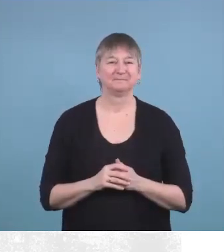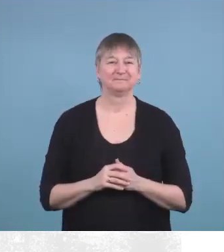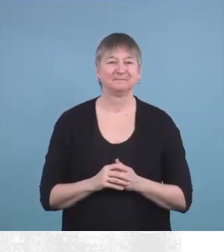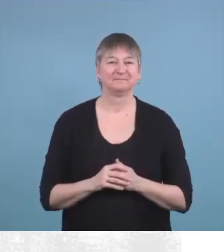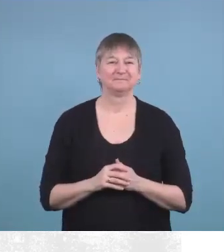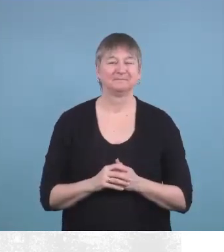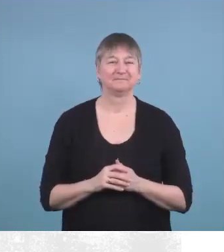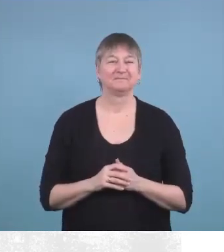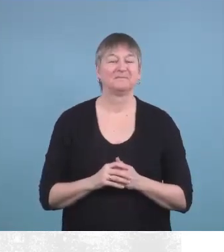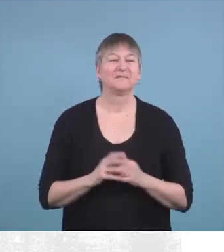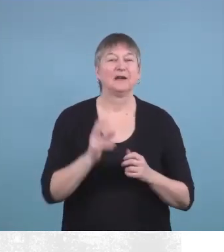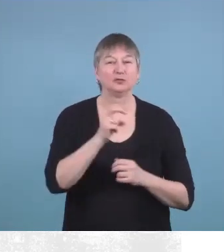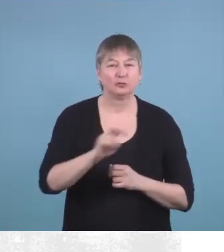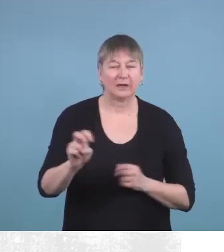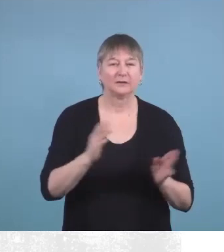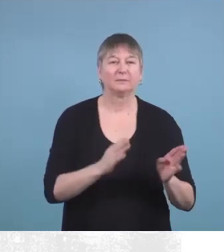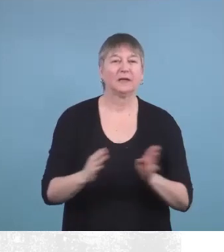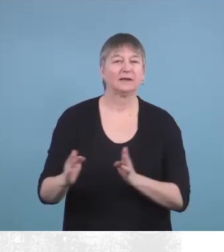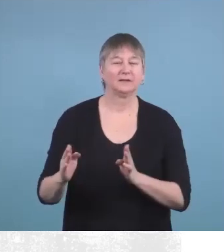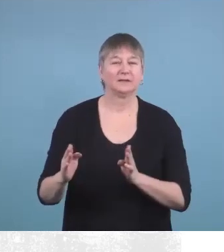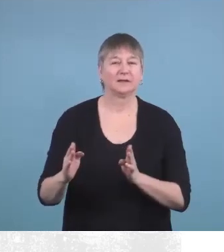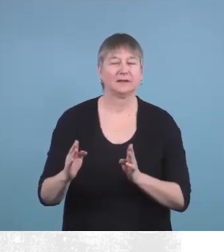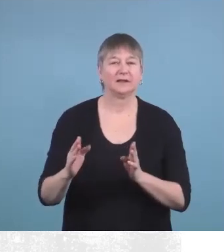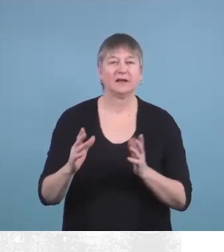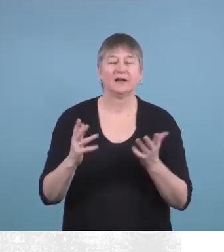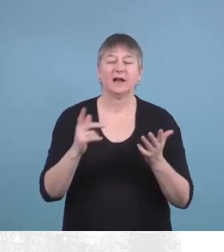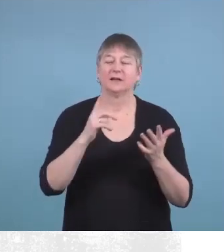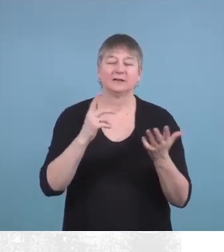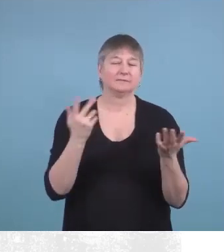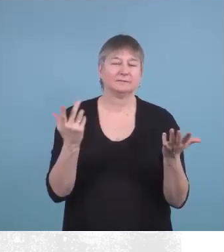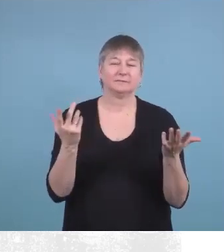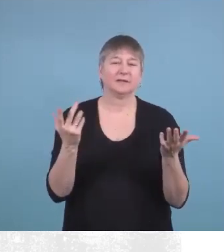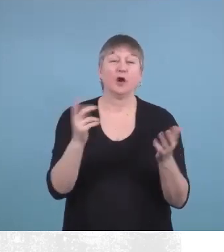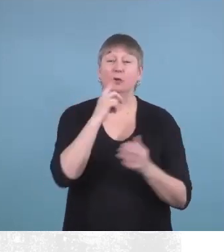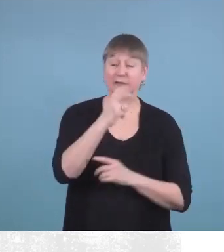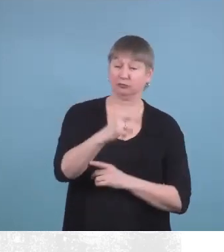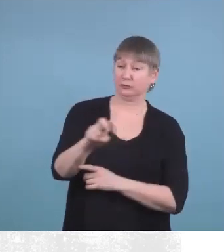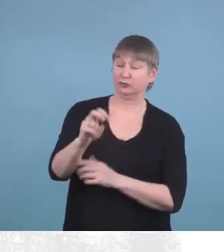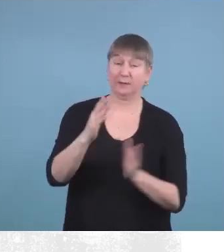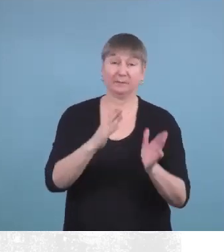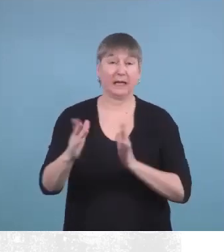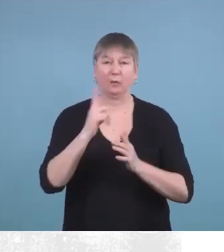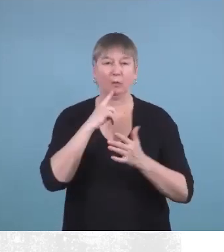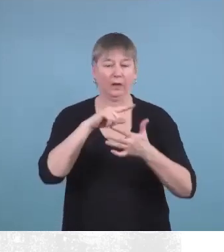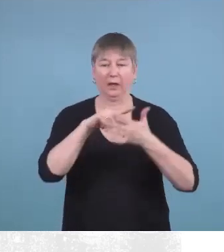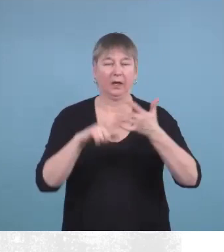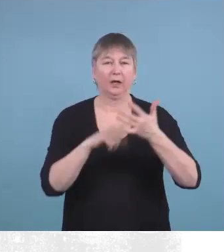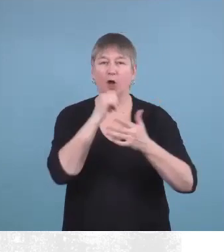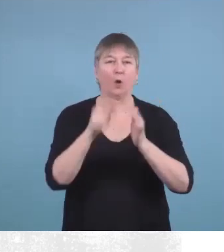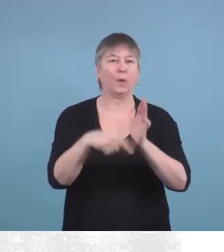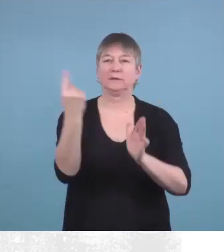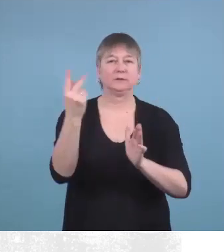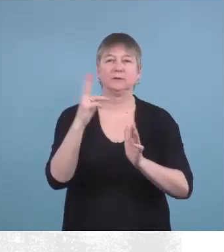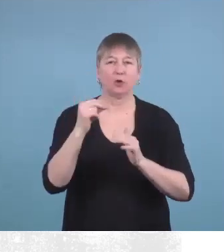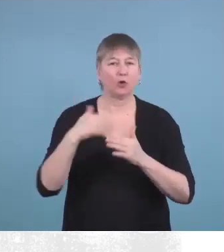So transition planning, we kind of do this multiple times throughout kids' lives. And the biggest one is, of